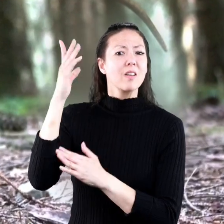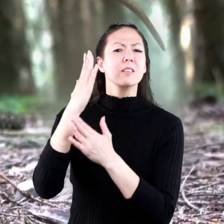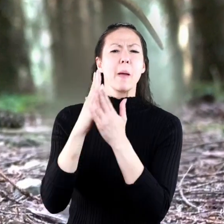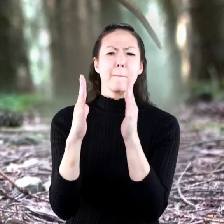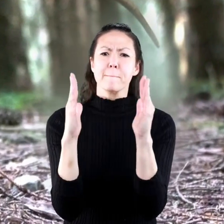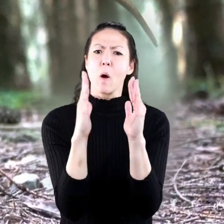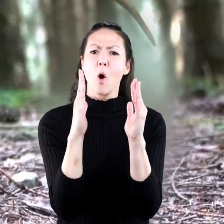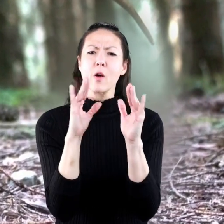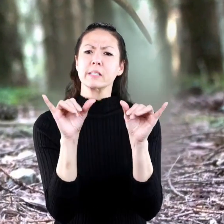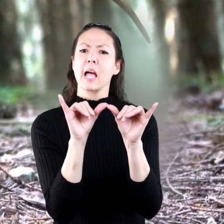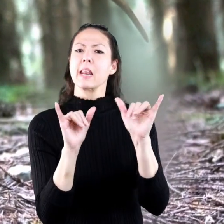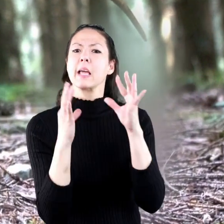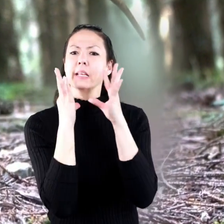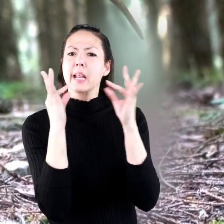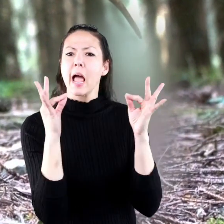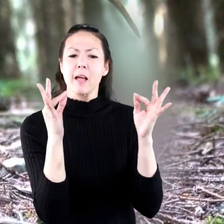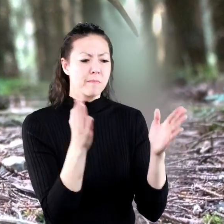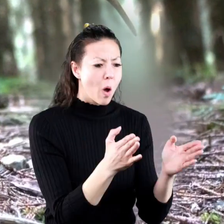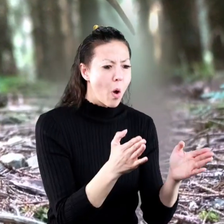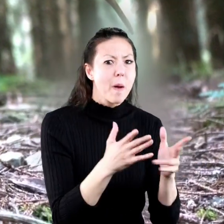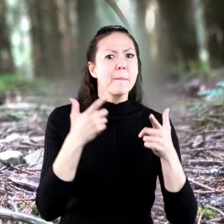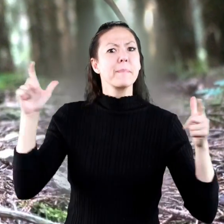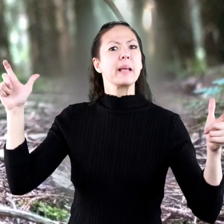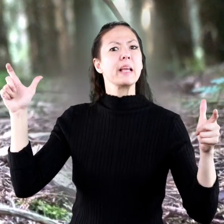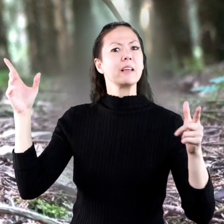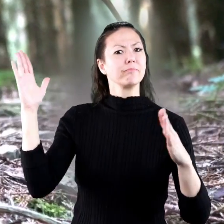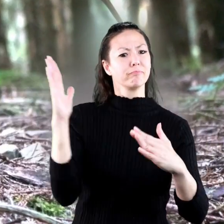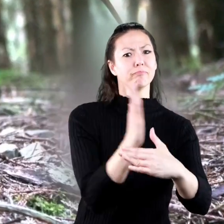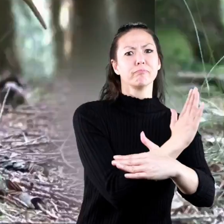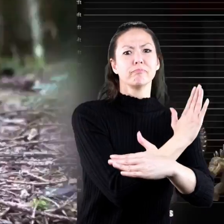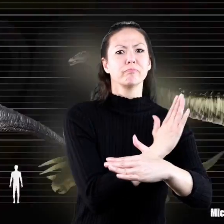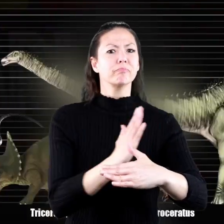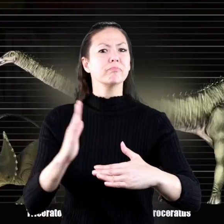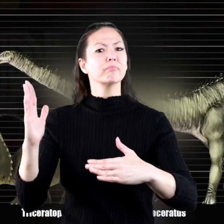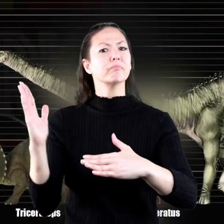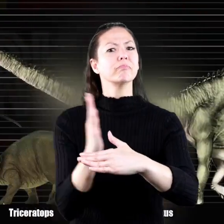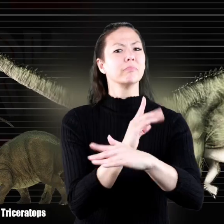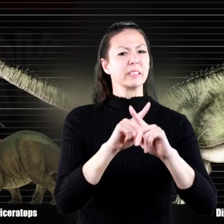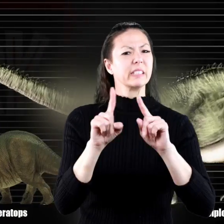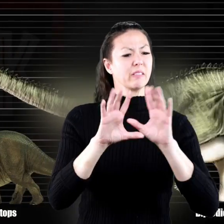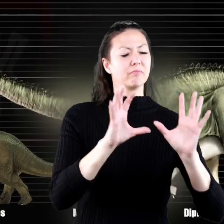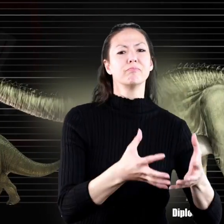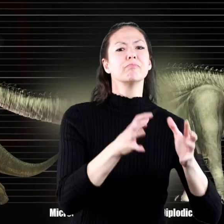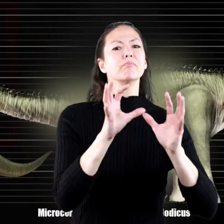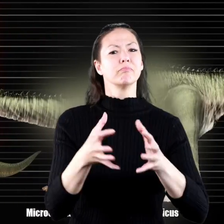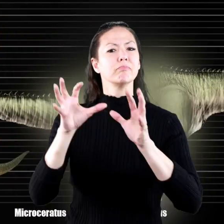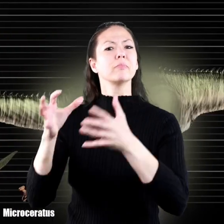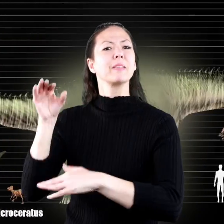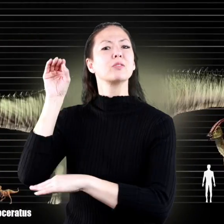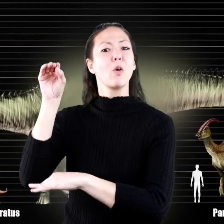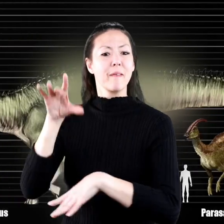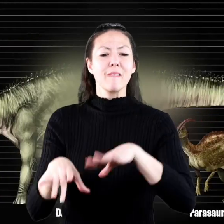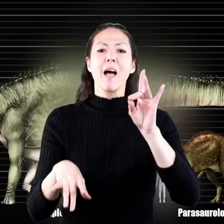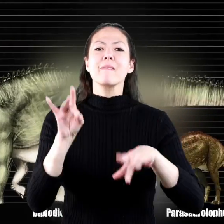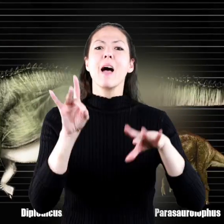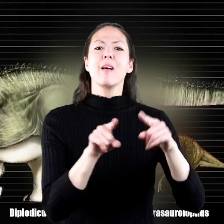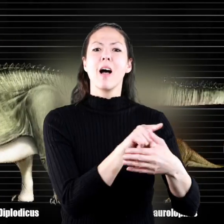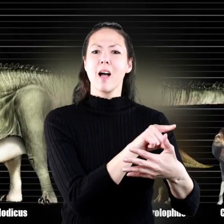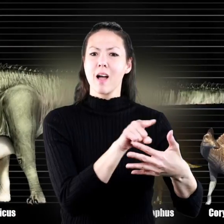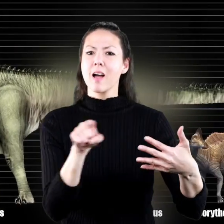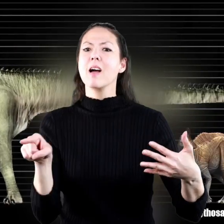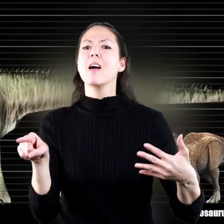some like the copies were as small as cats there are hundreds of dinosaur species that have been discovered